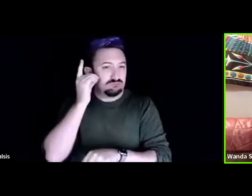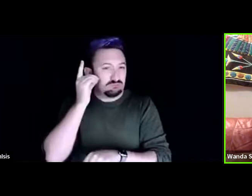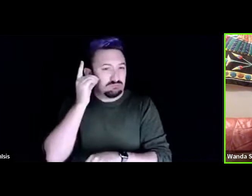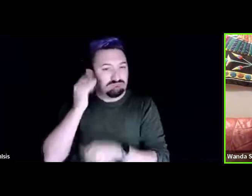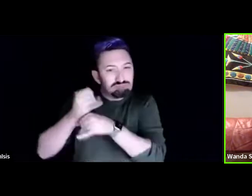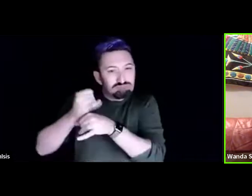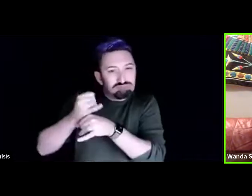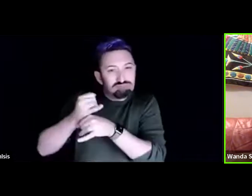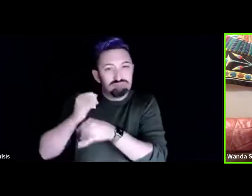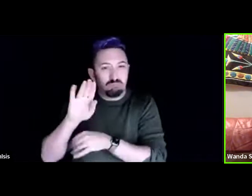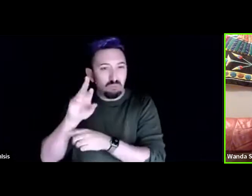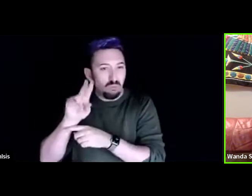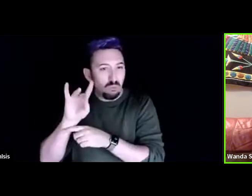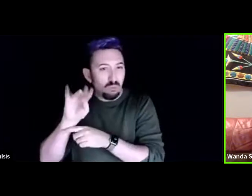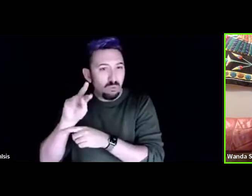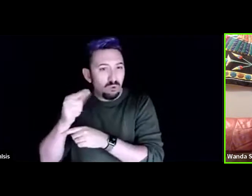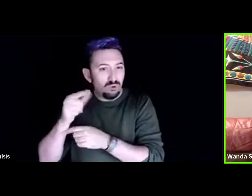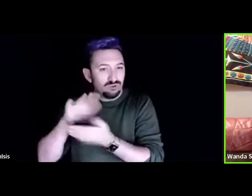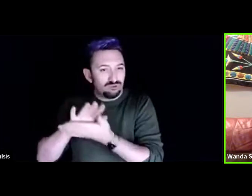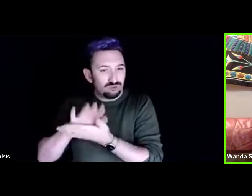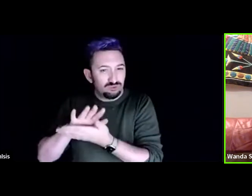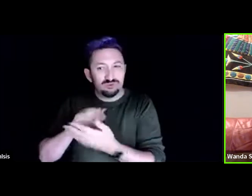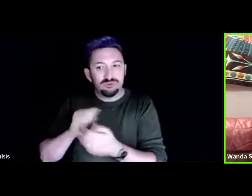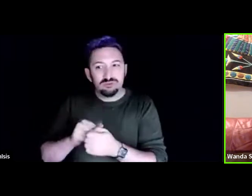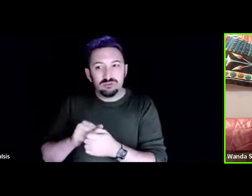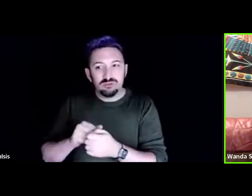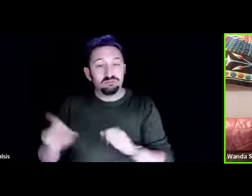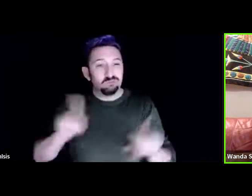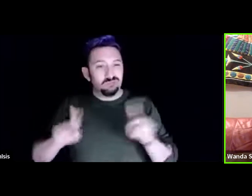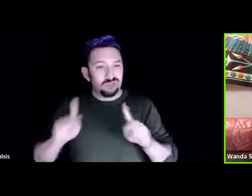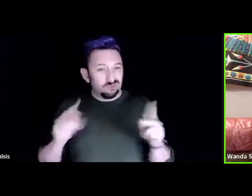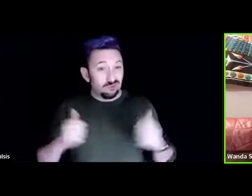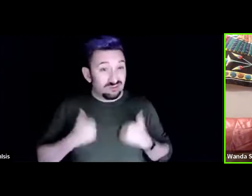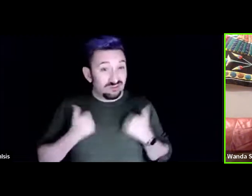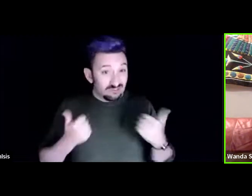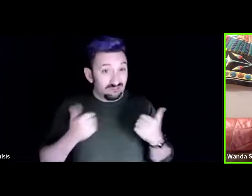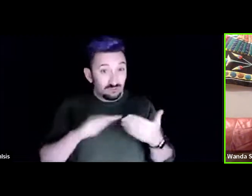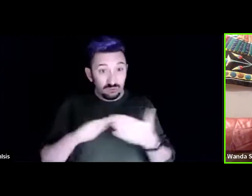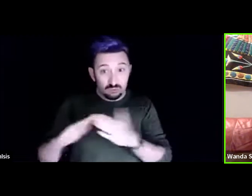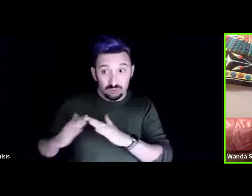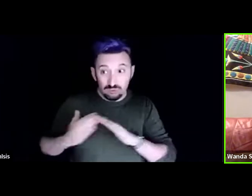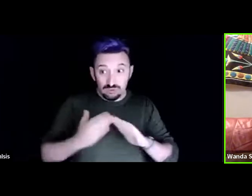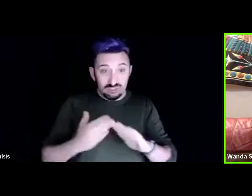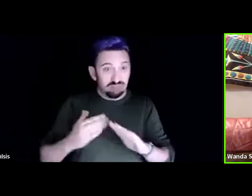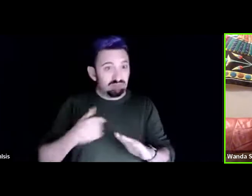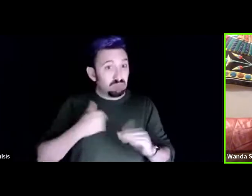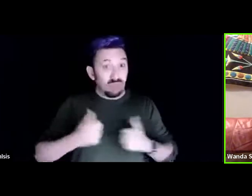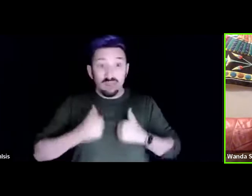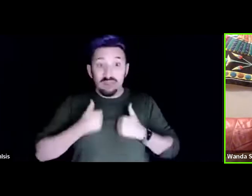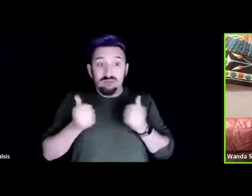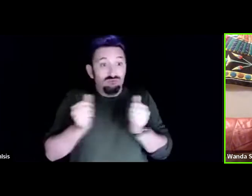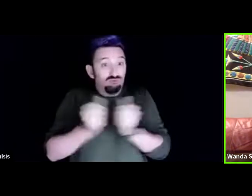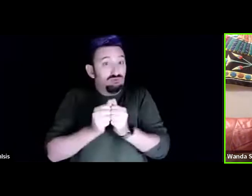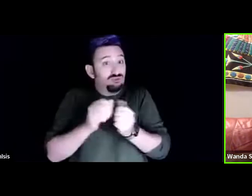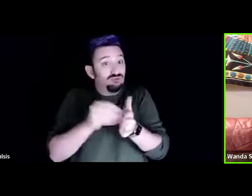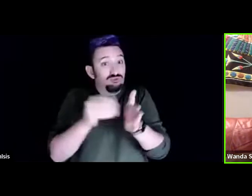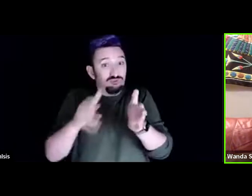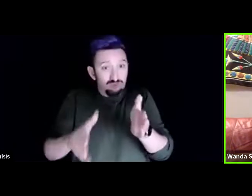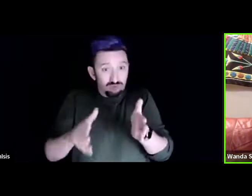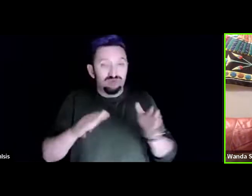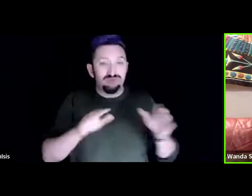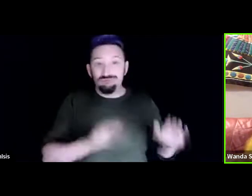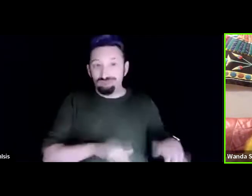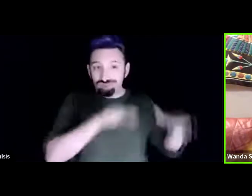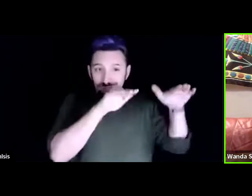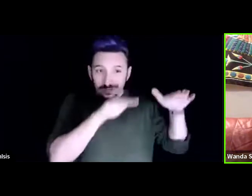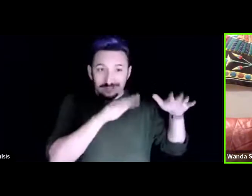living in these communal houses that we live I lived with all of my students and raise my children and my animals and